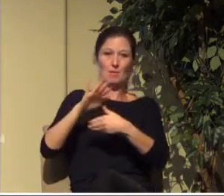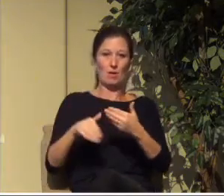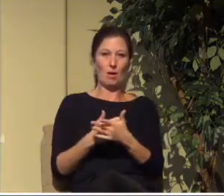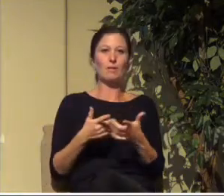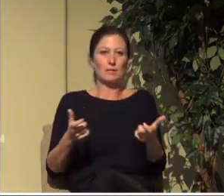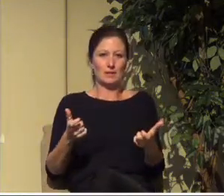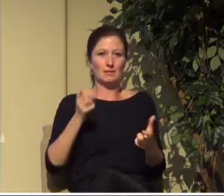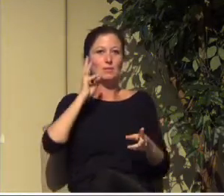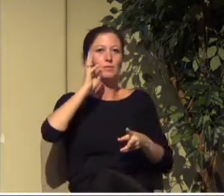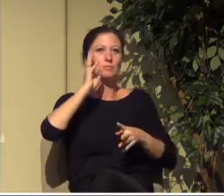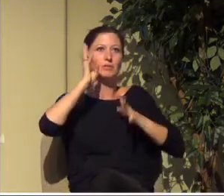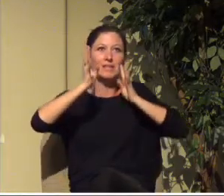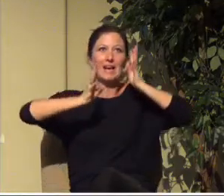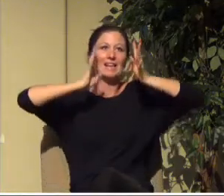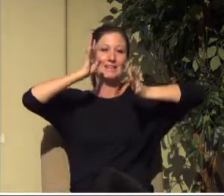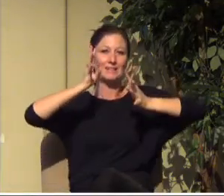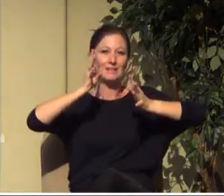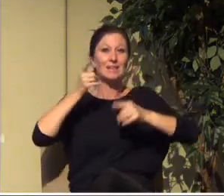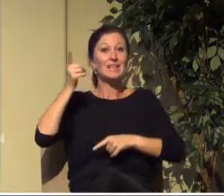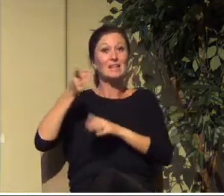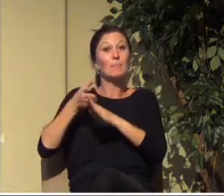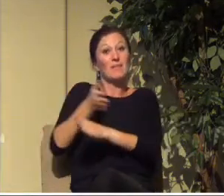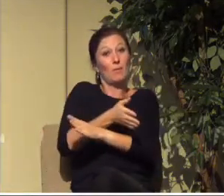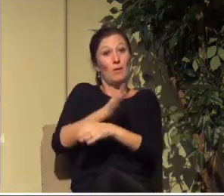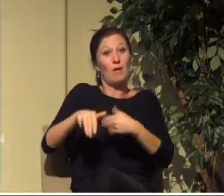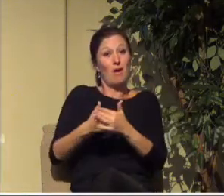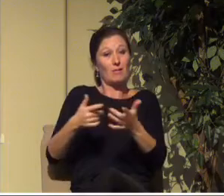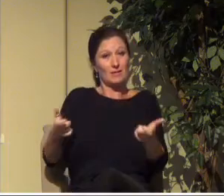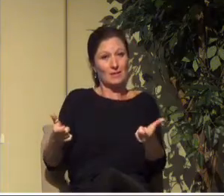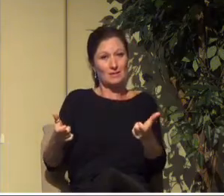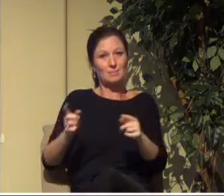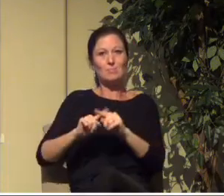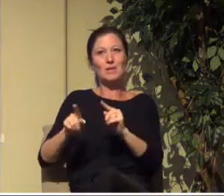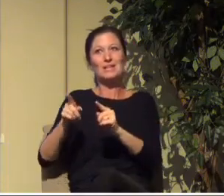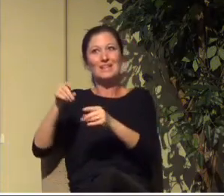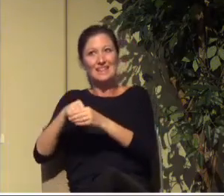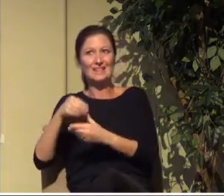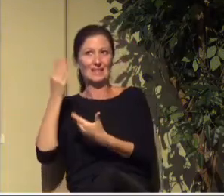is before all things and in him all things hold together.